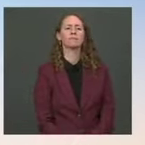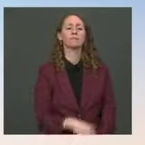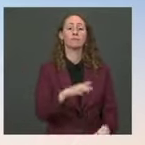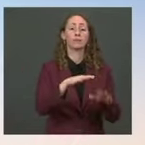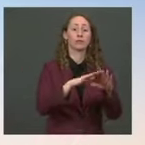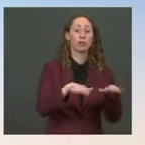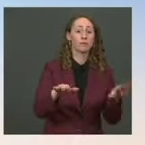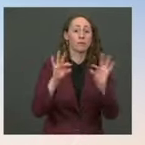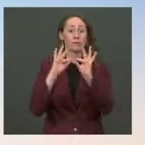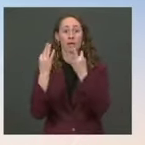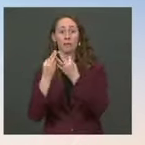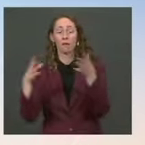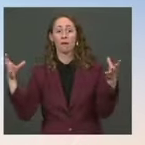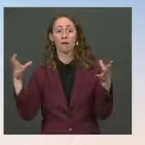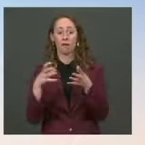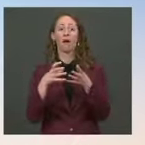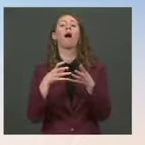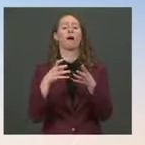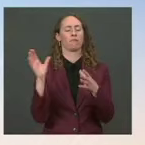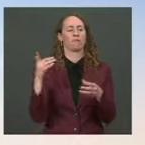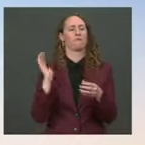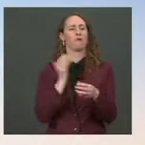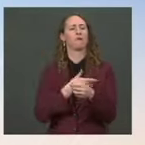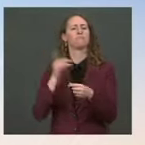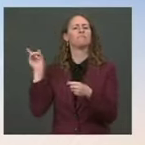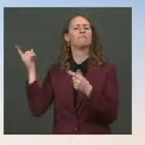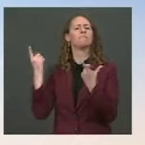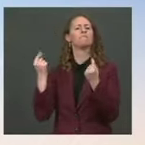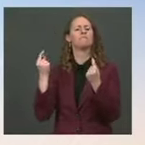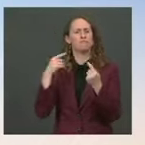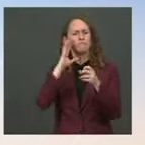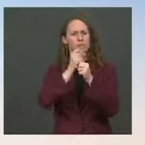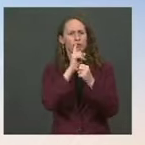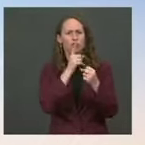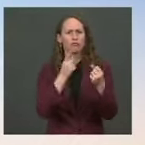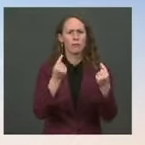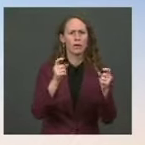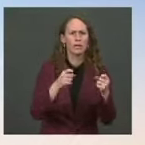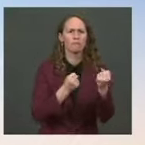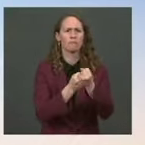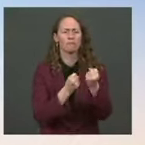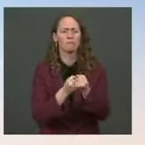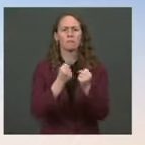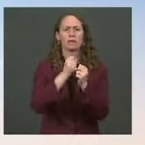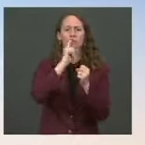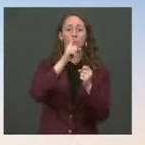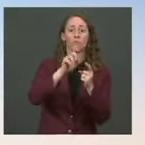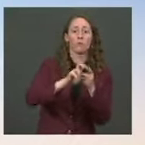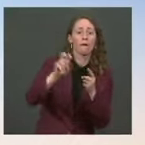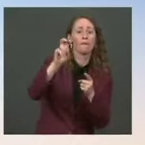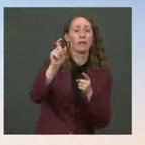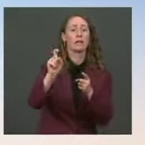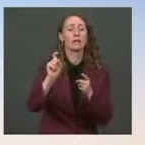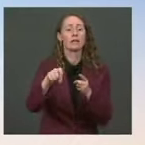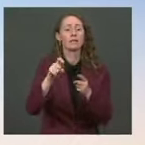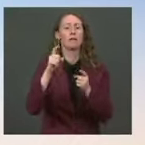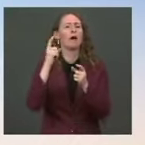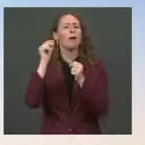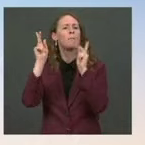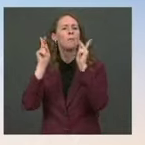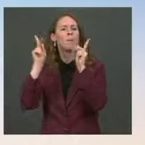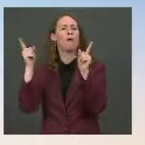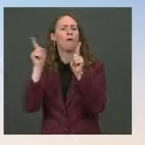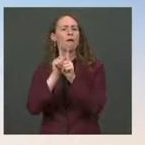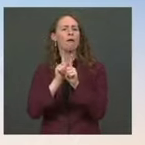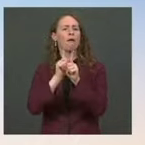facilitates travel for children in its custody to their families or sponsors across the country. So in recent weeks, unaccompanied children